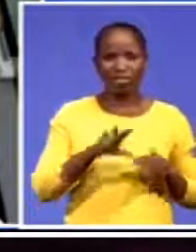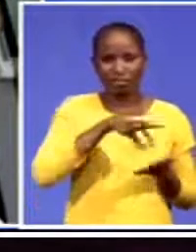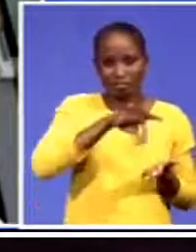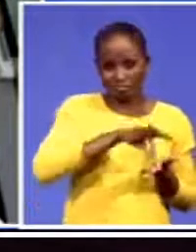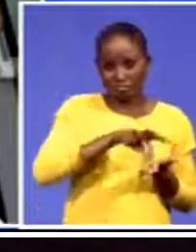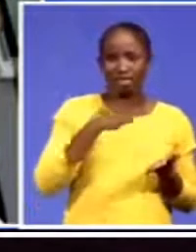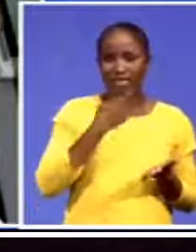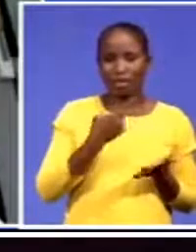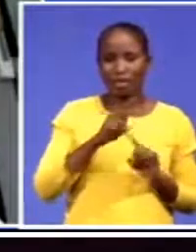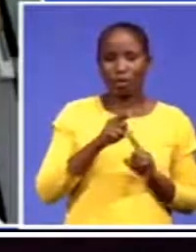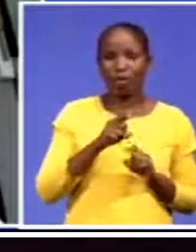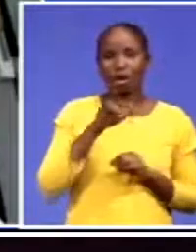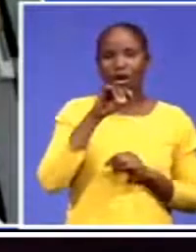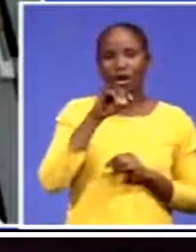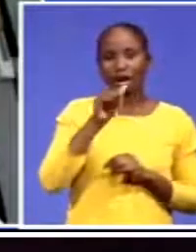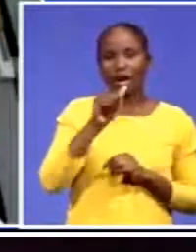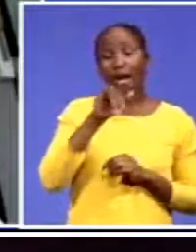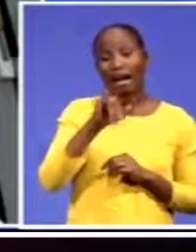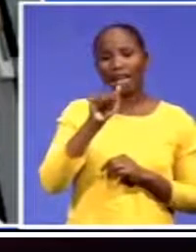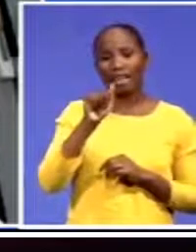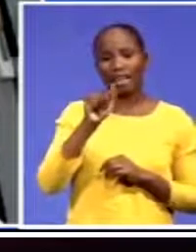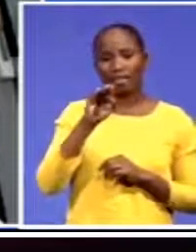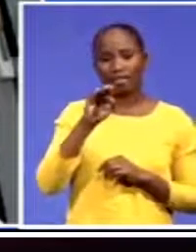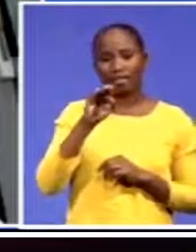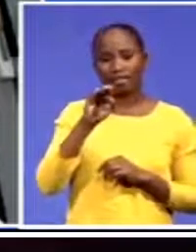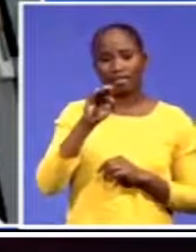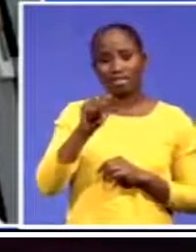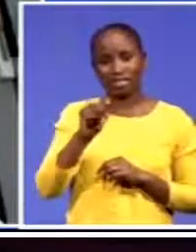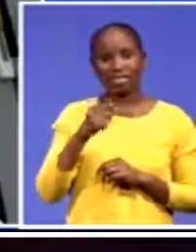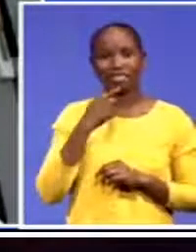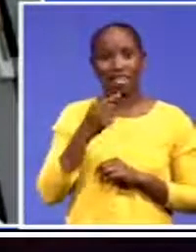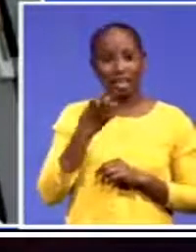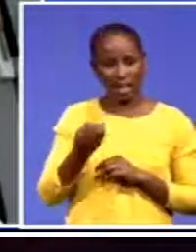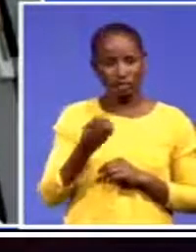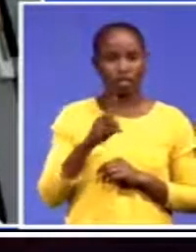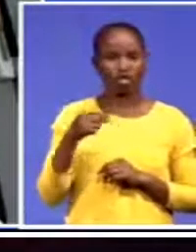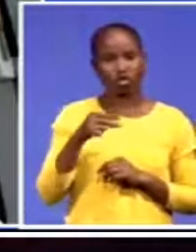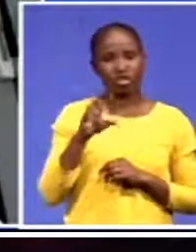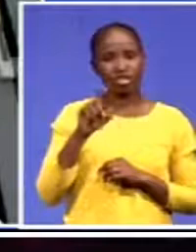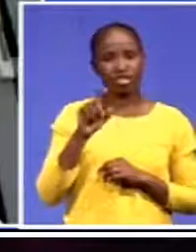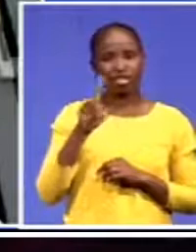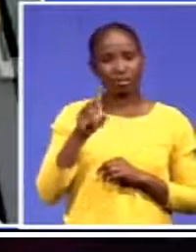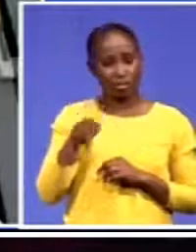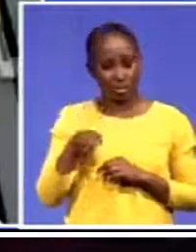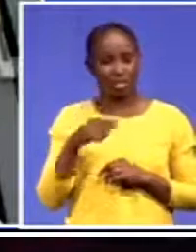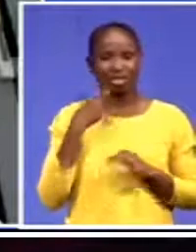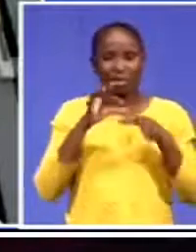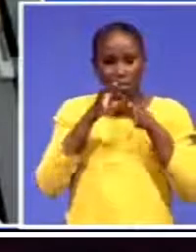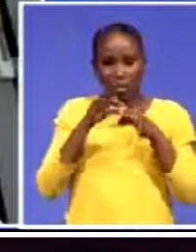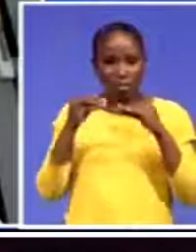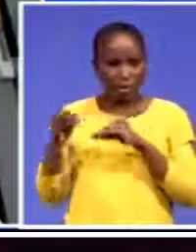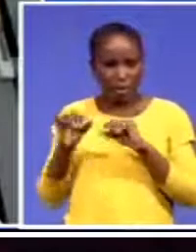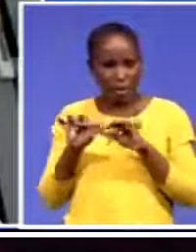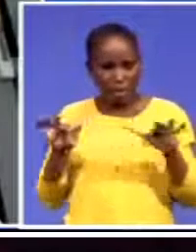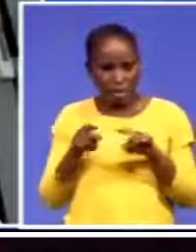they mentioned things such as limited GDPs and small populations. Many small countries have small populations,